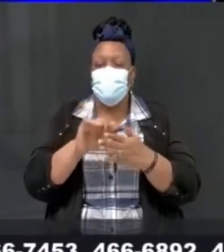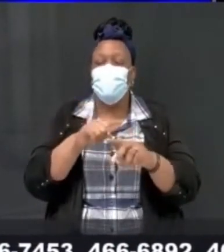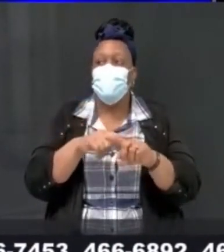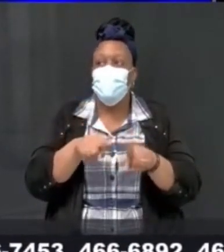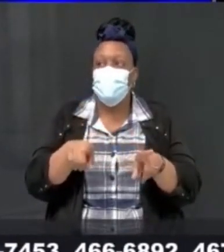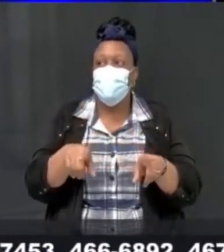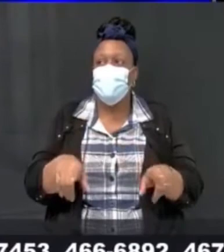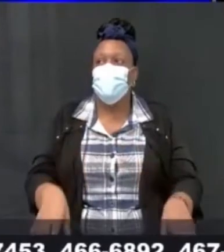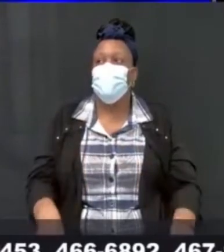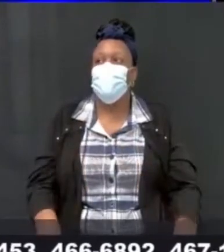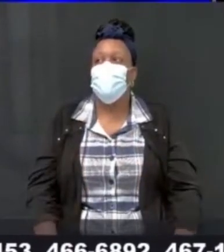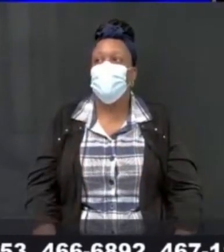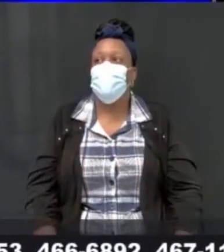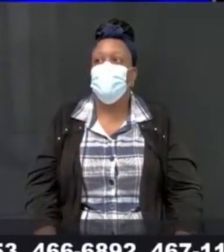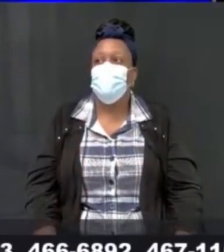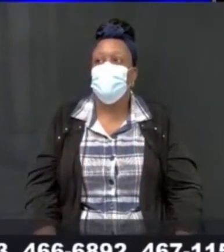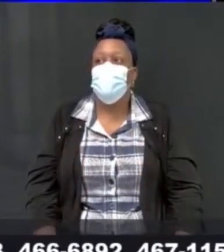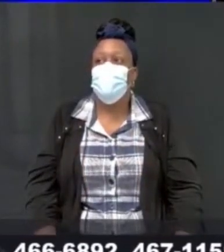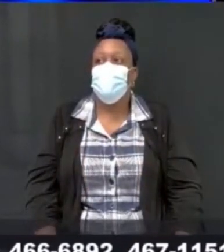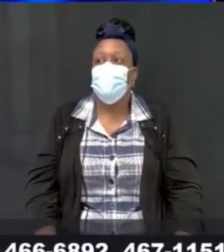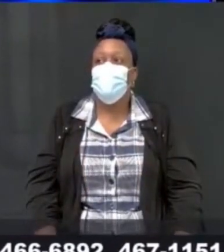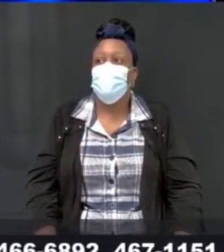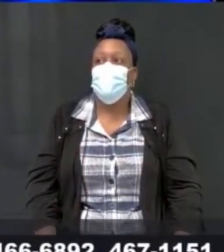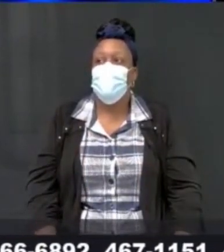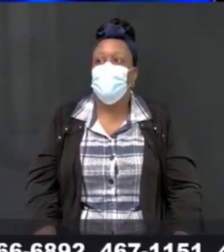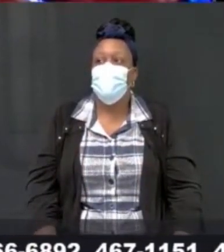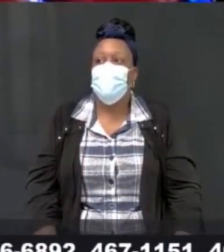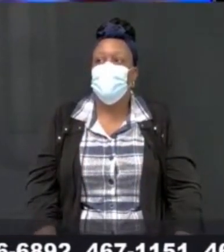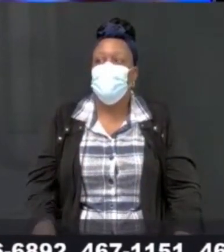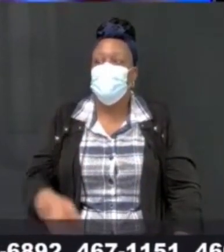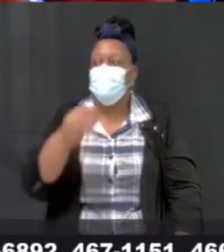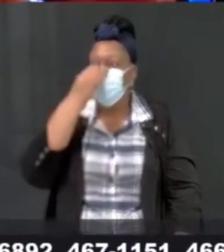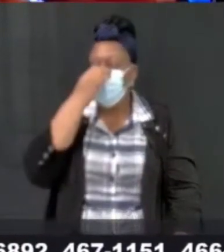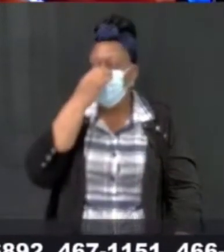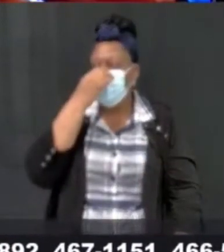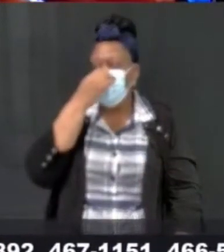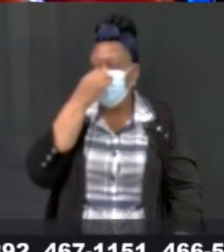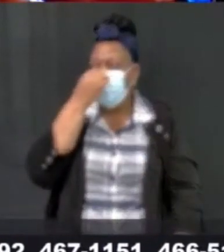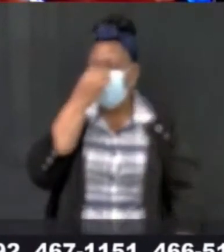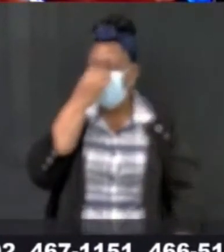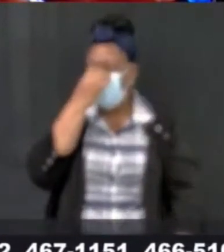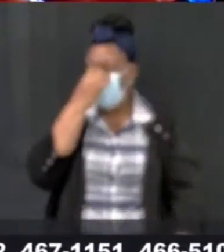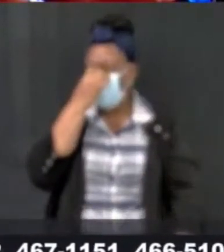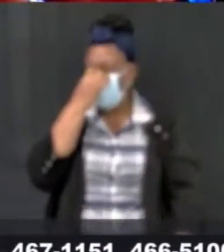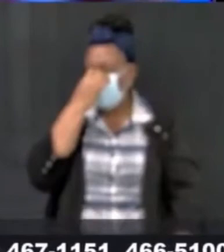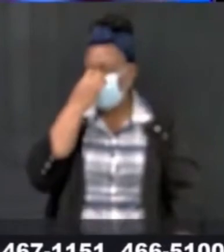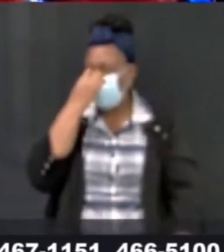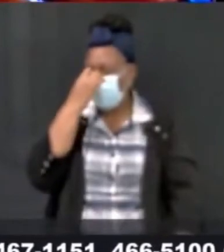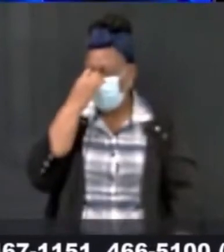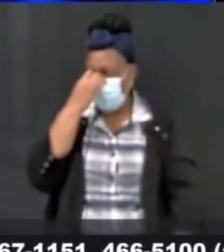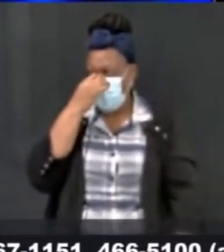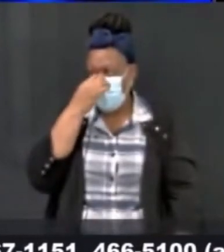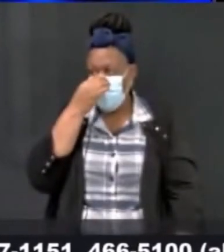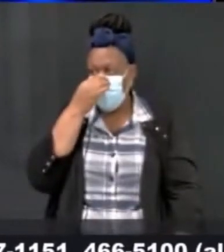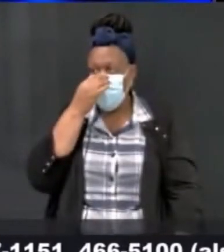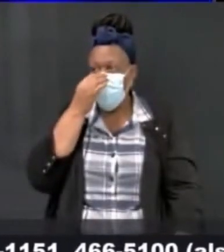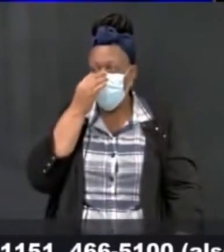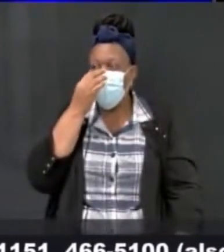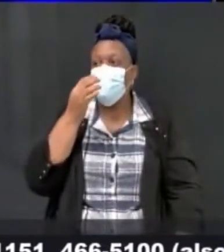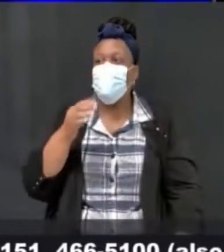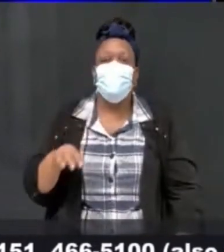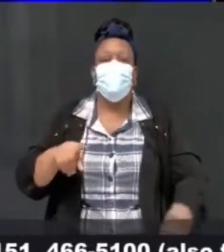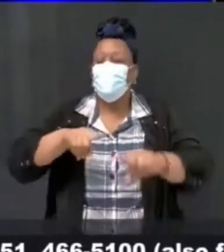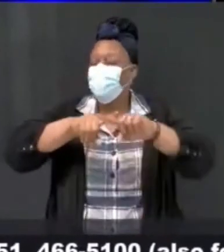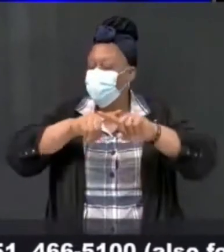considering using at this point in time, as the science has evolved. This is completely separate and completely